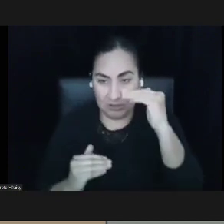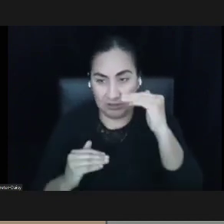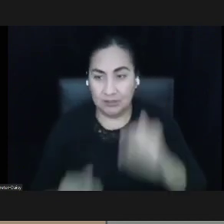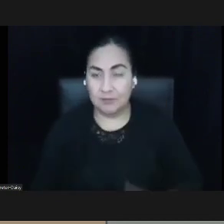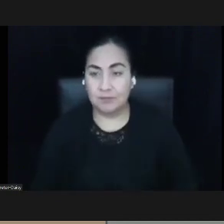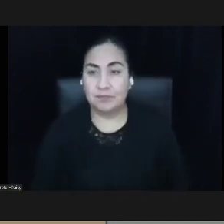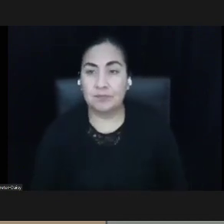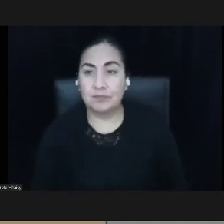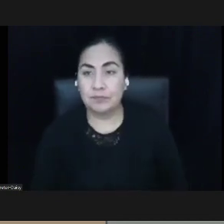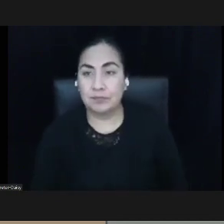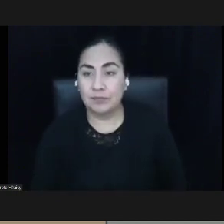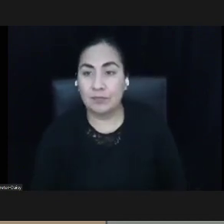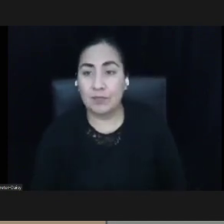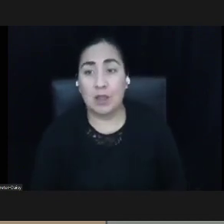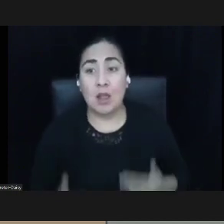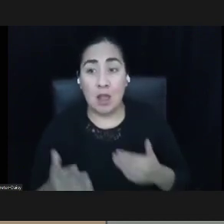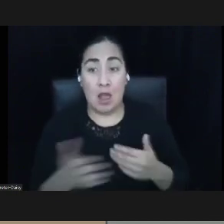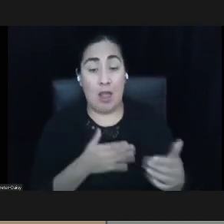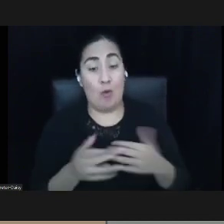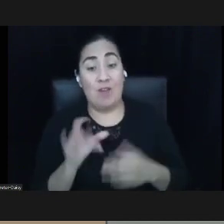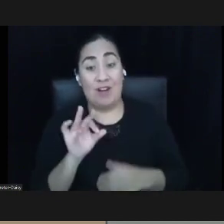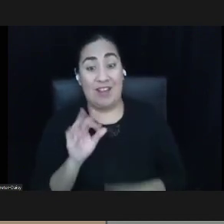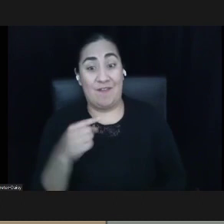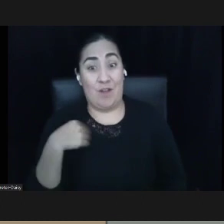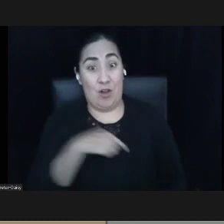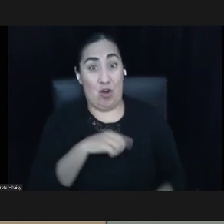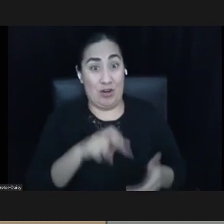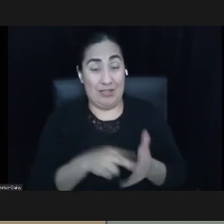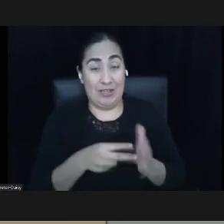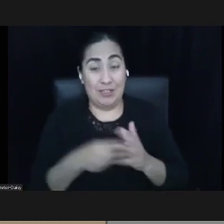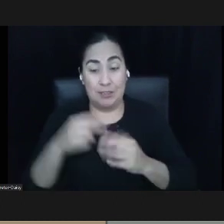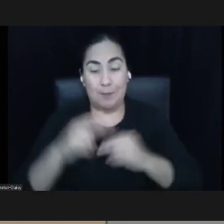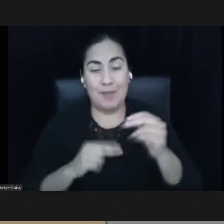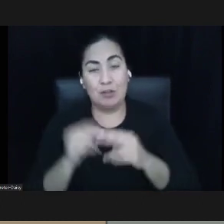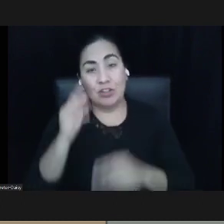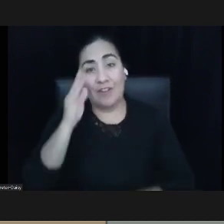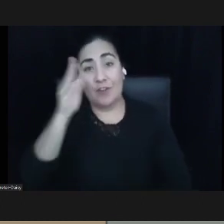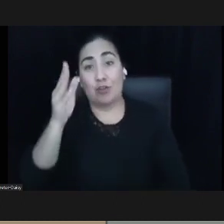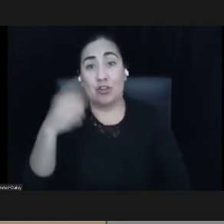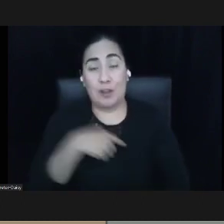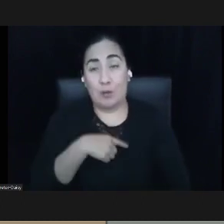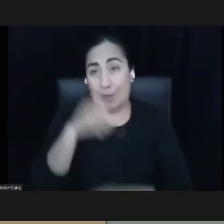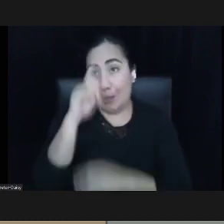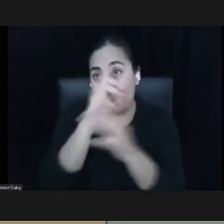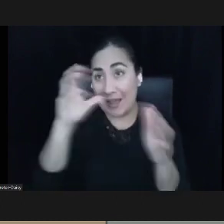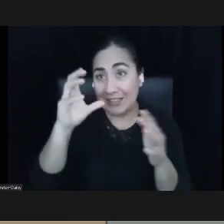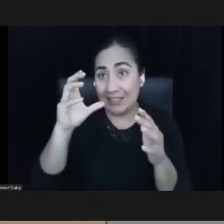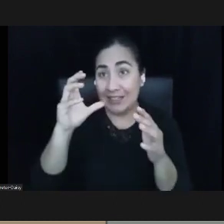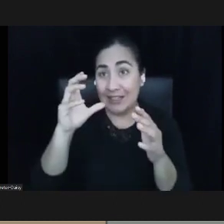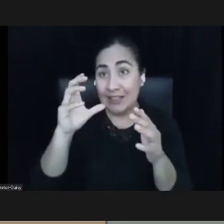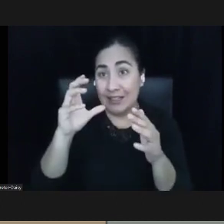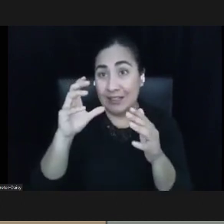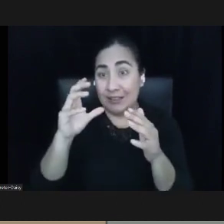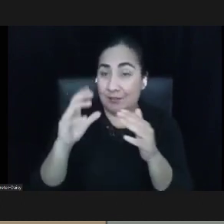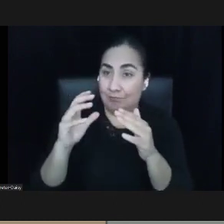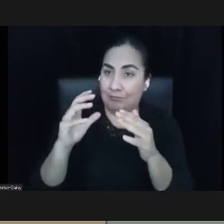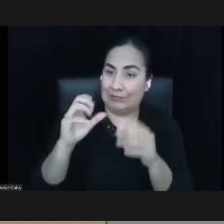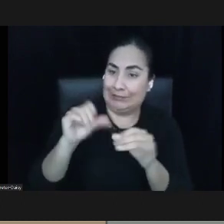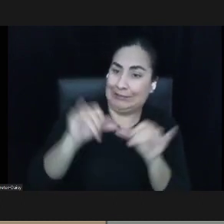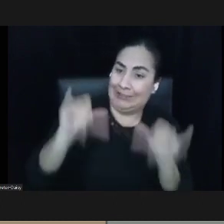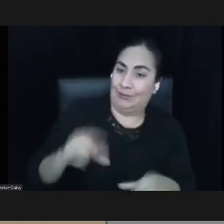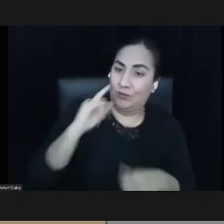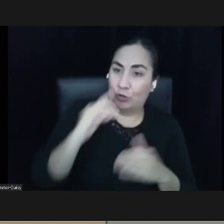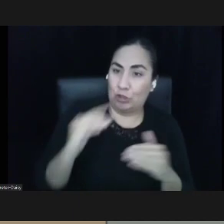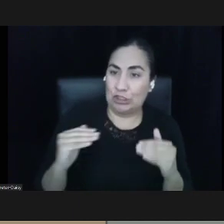However, if our intention is to build a future that reimagines systems for justice, this analysis from Dr. Ibram X. Kendi is